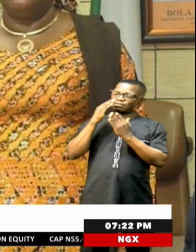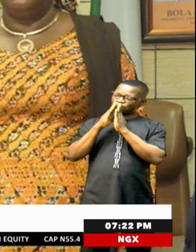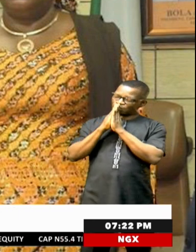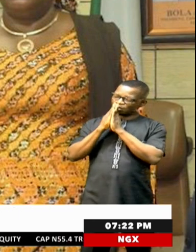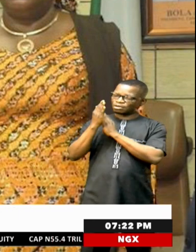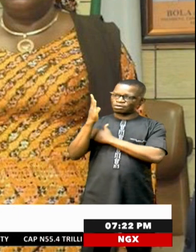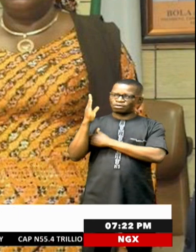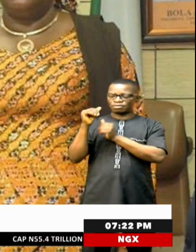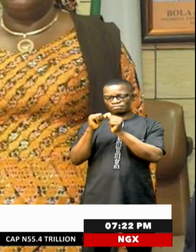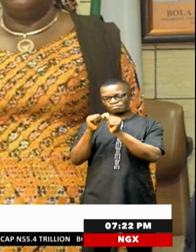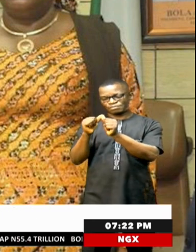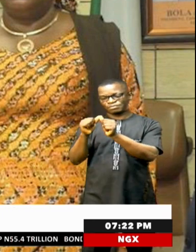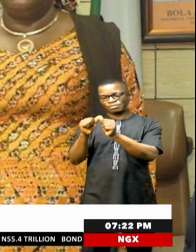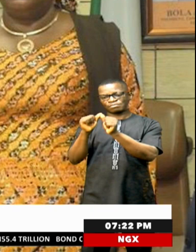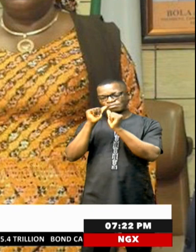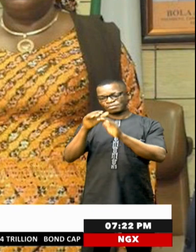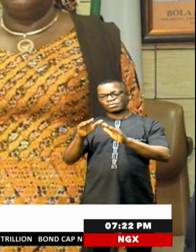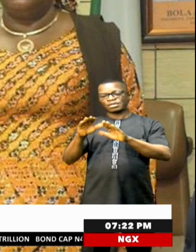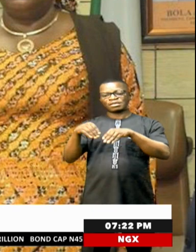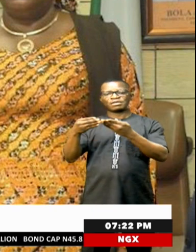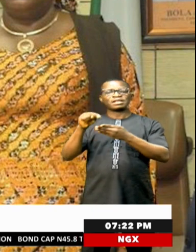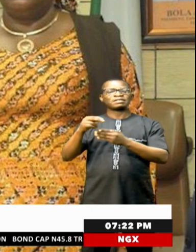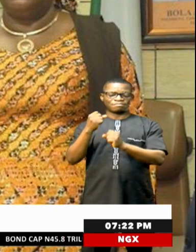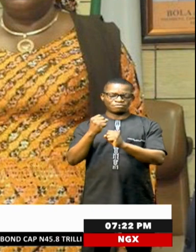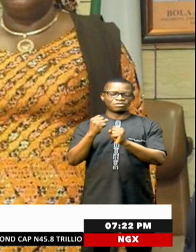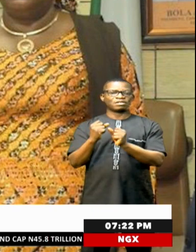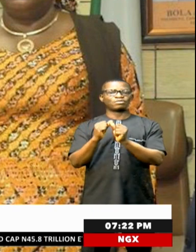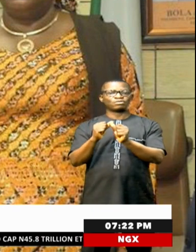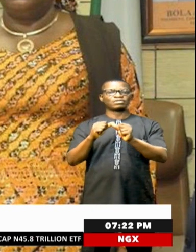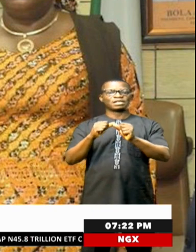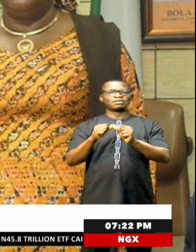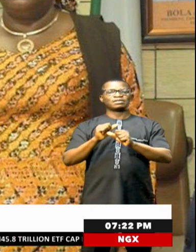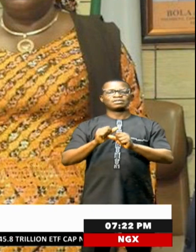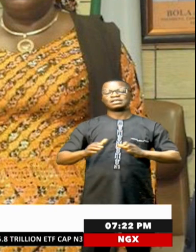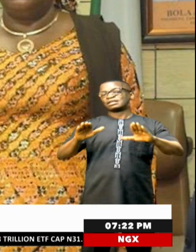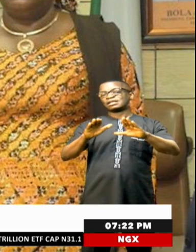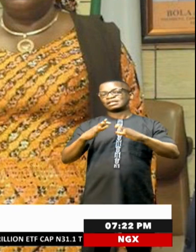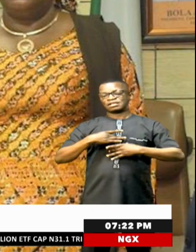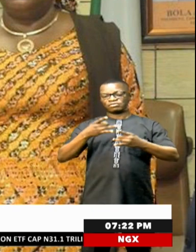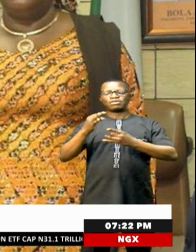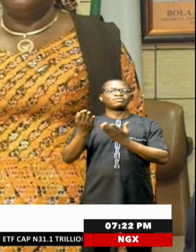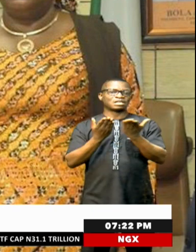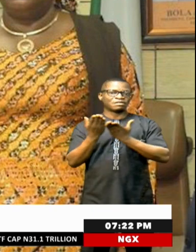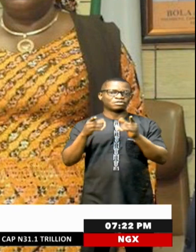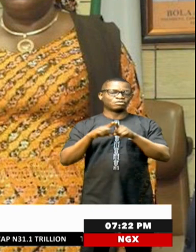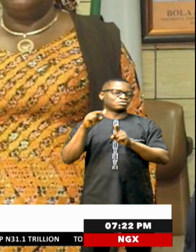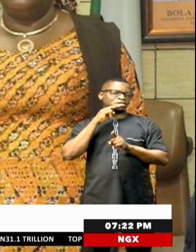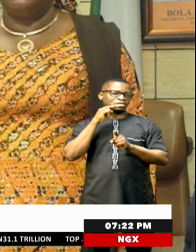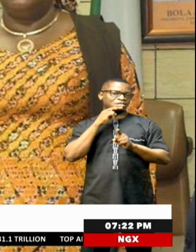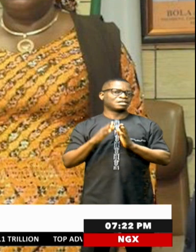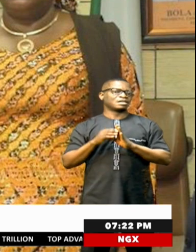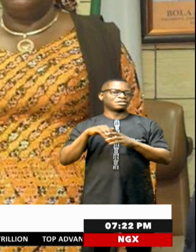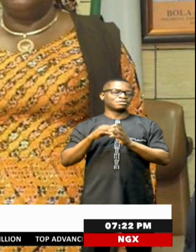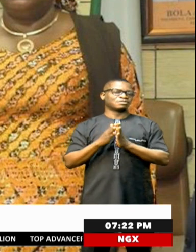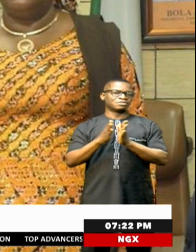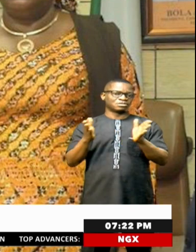successor and give her the necessary strength and wisdom to excel in the overall interests of the service and Nigeria in general.